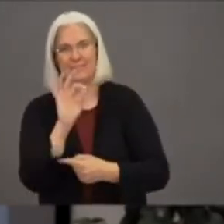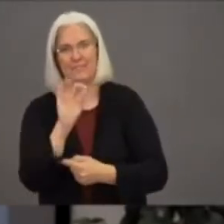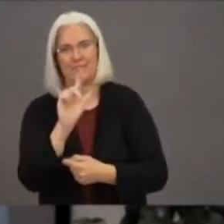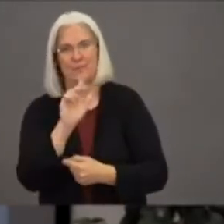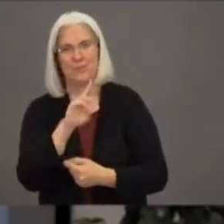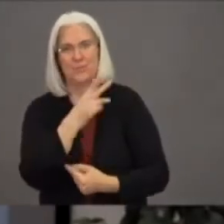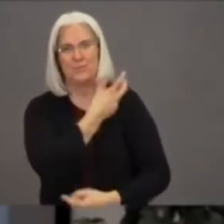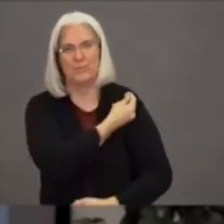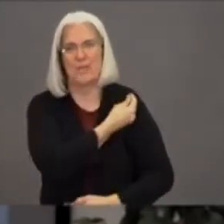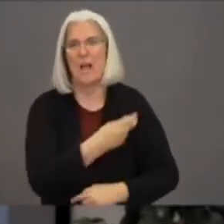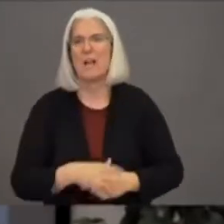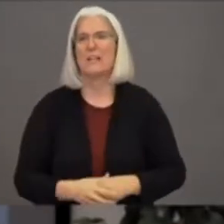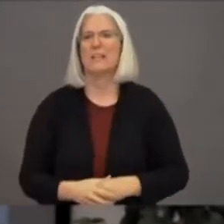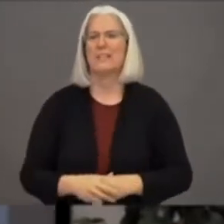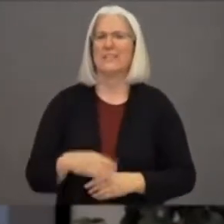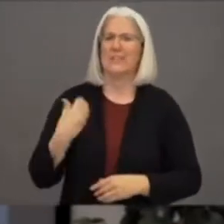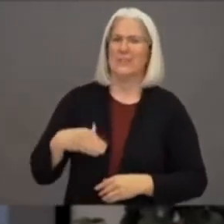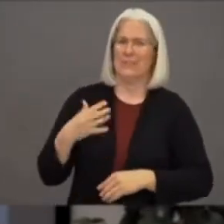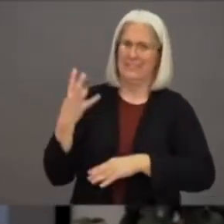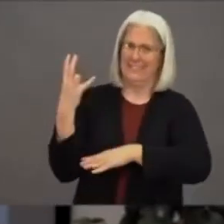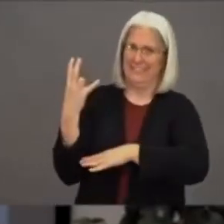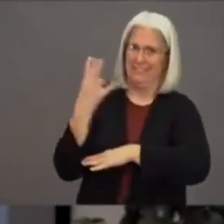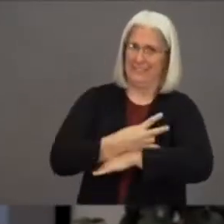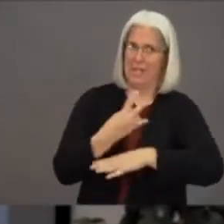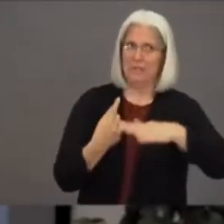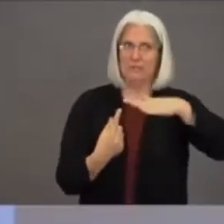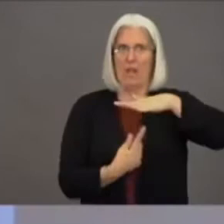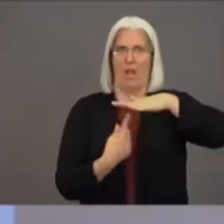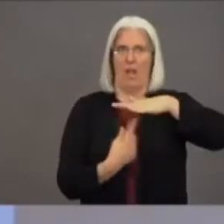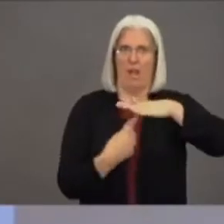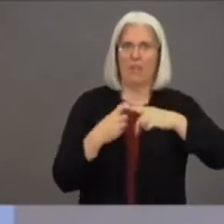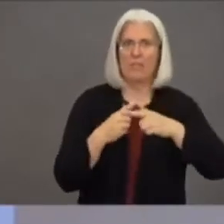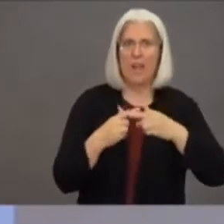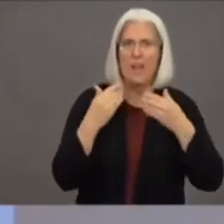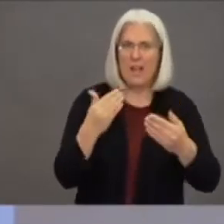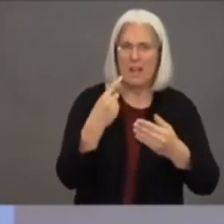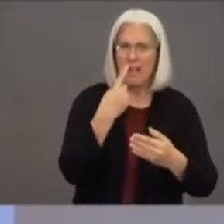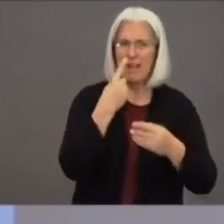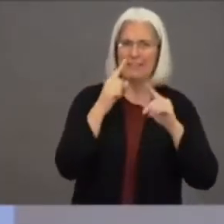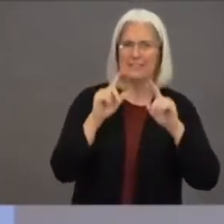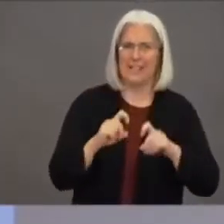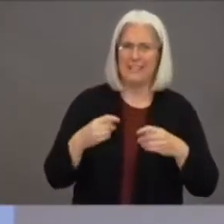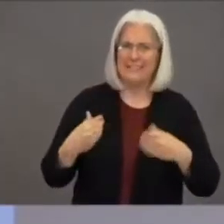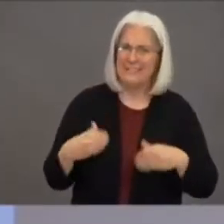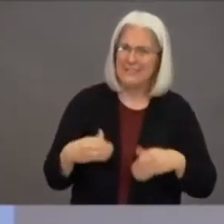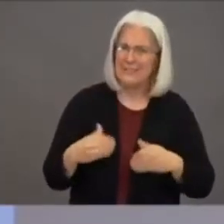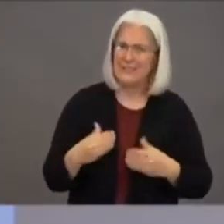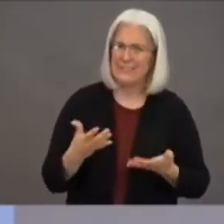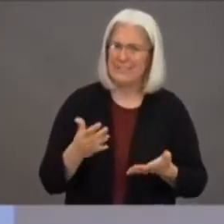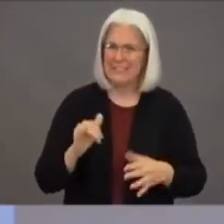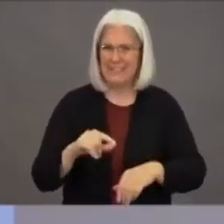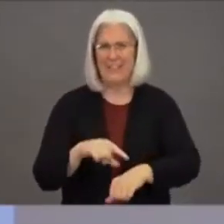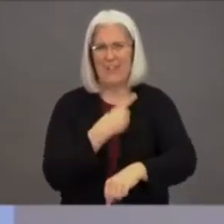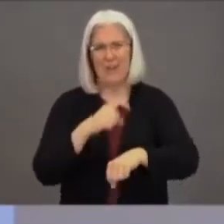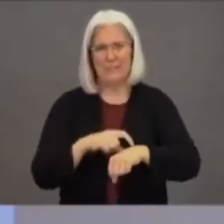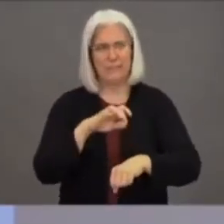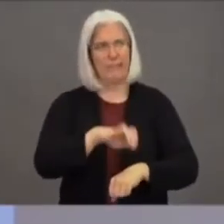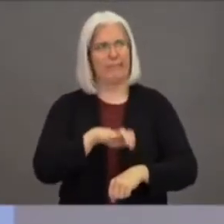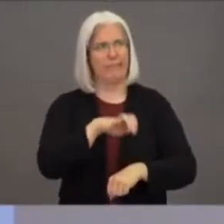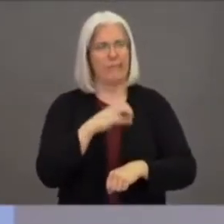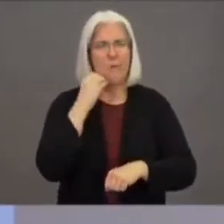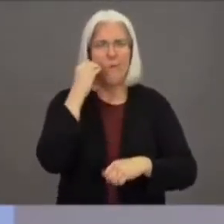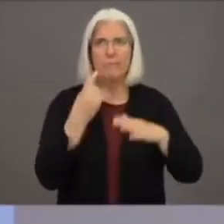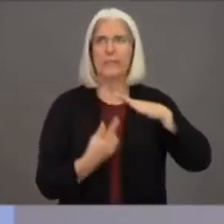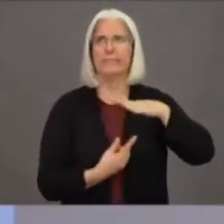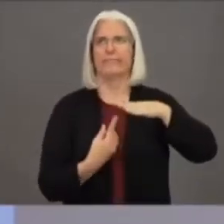have for them? So we're reminding people that the best way or the best practice is to celebrate with